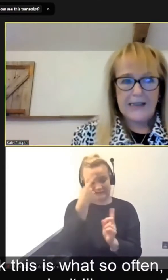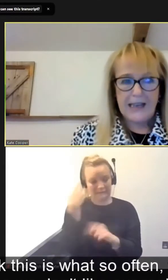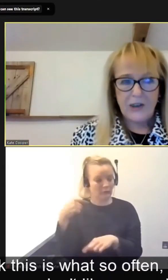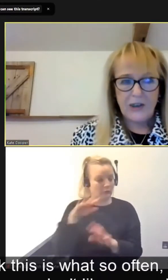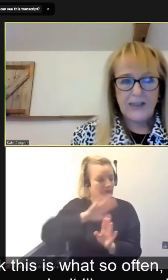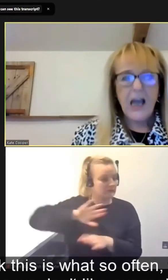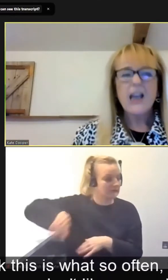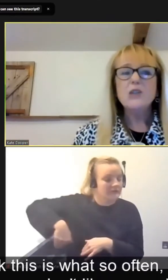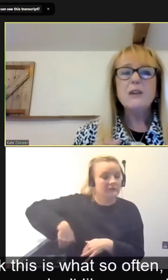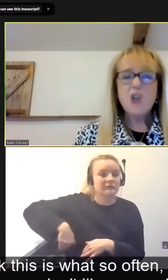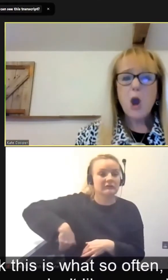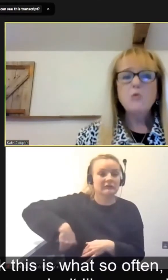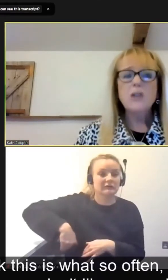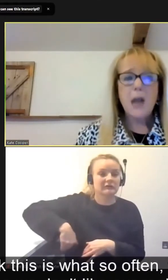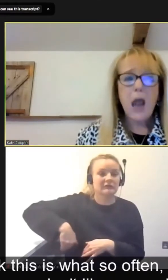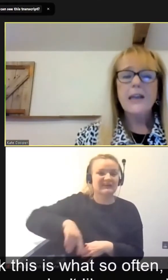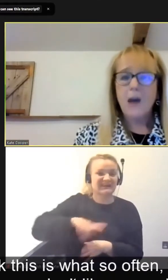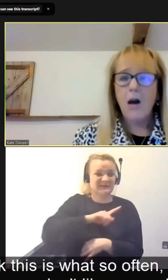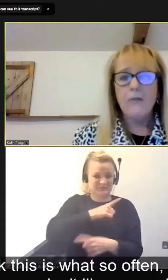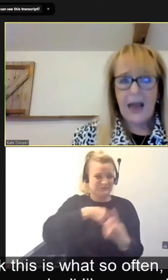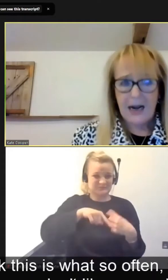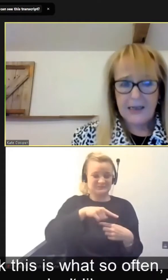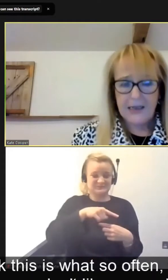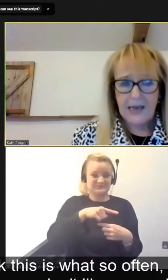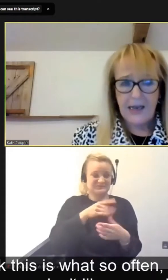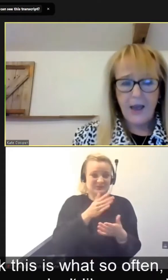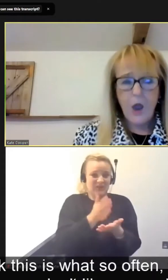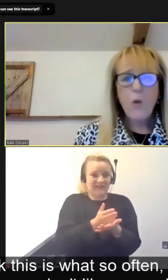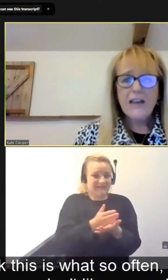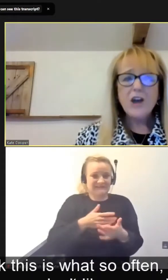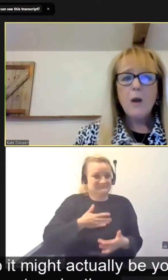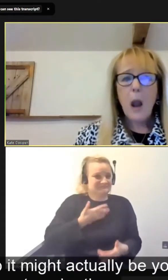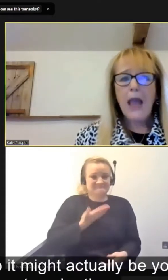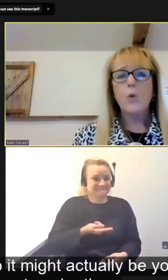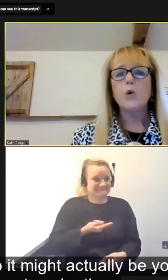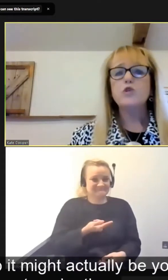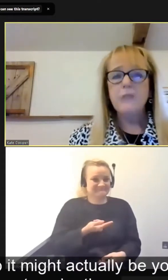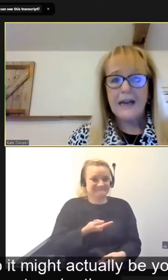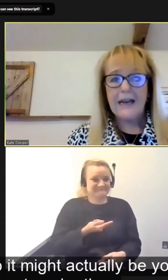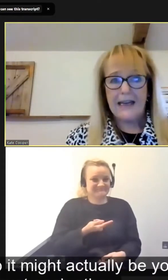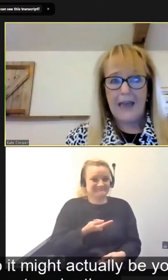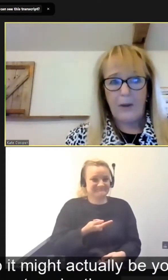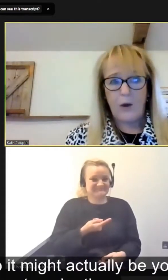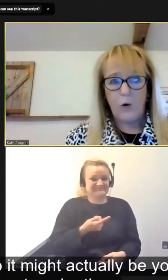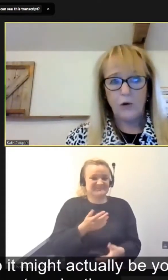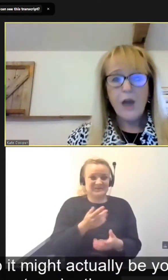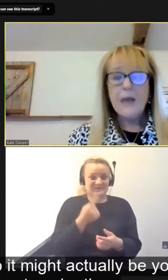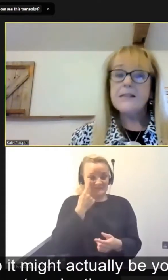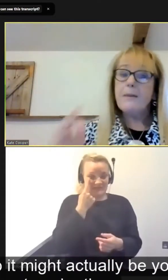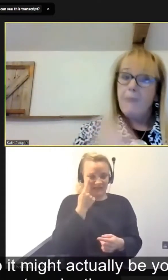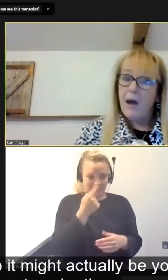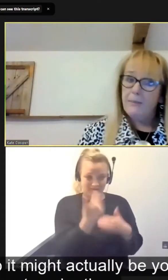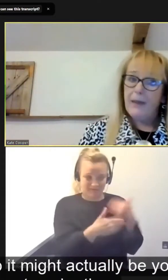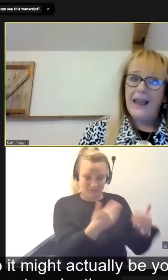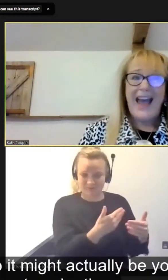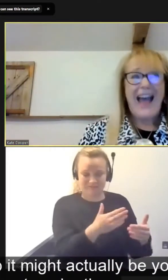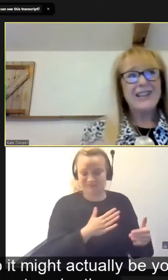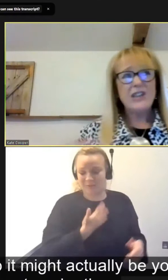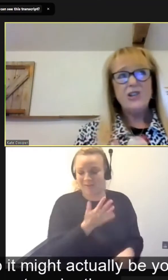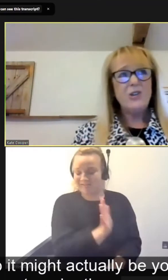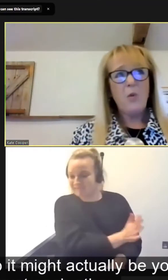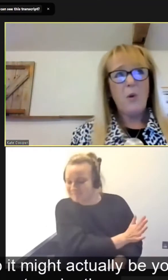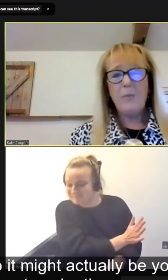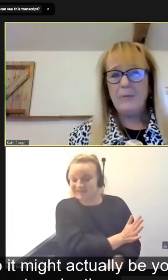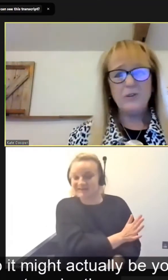organizations, because we don't like our reality. We don't like what's really going on. So it might be,